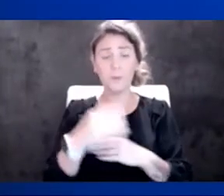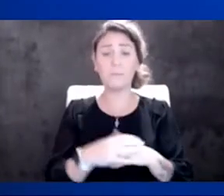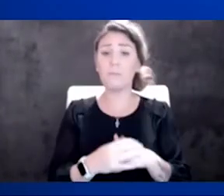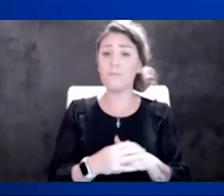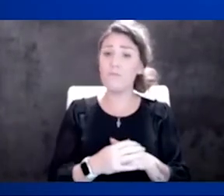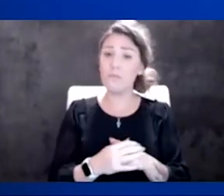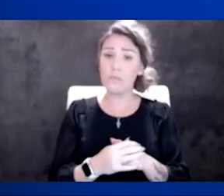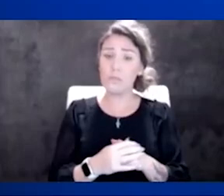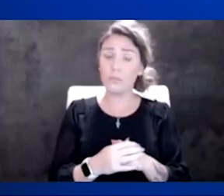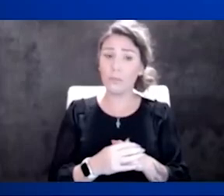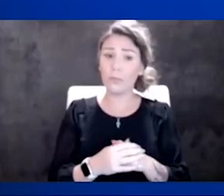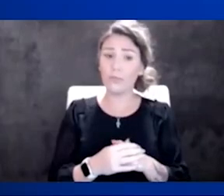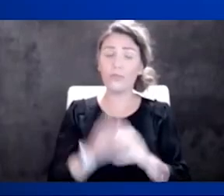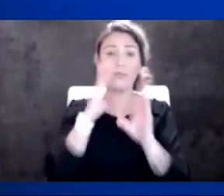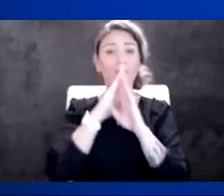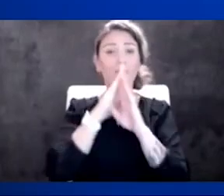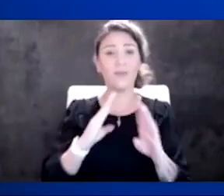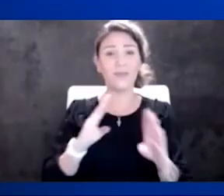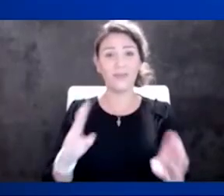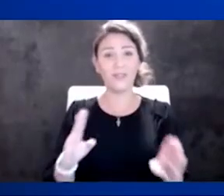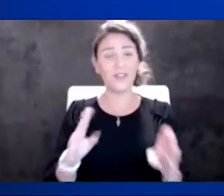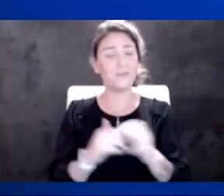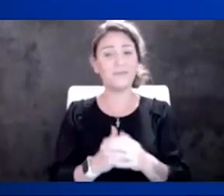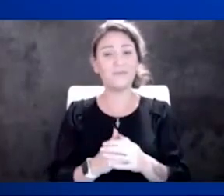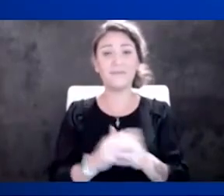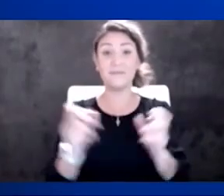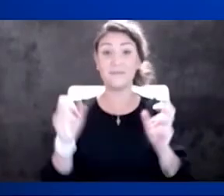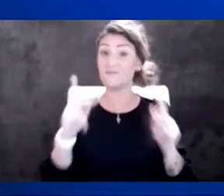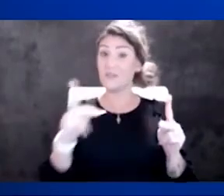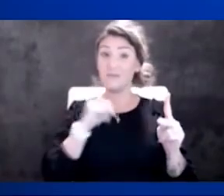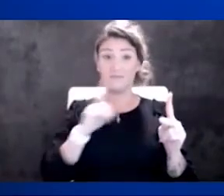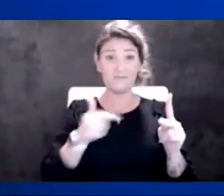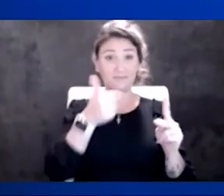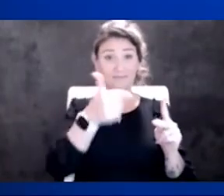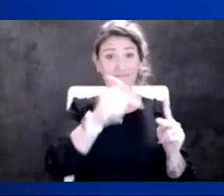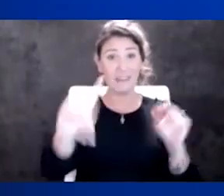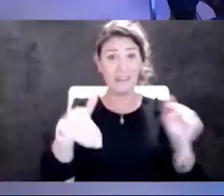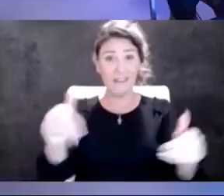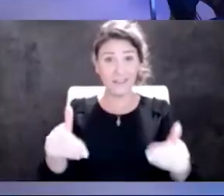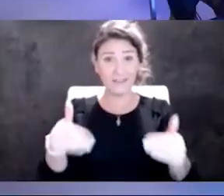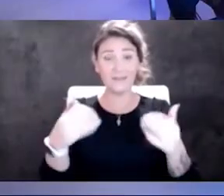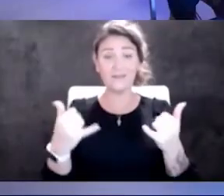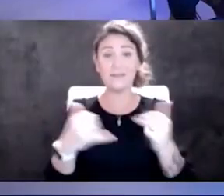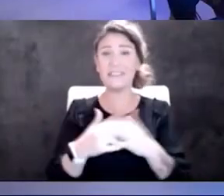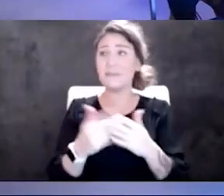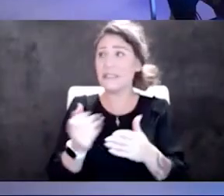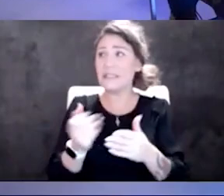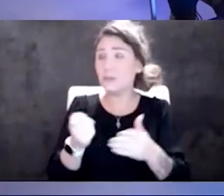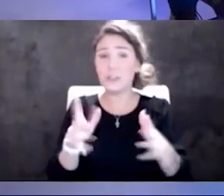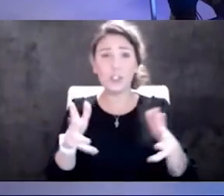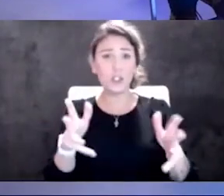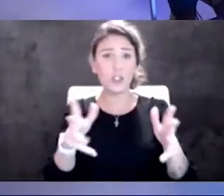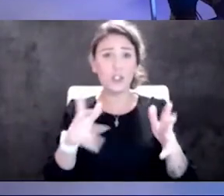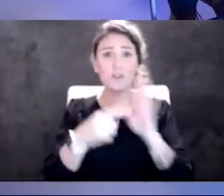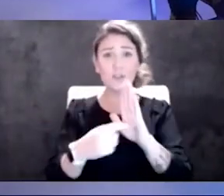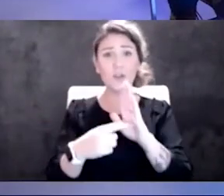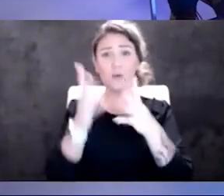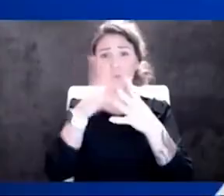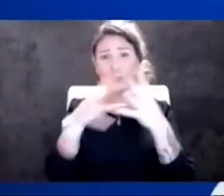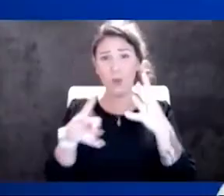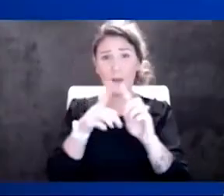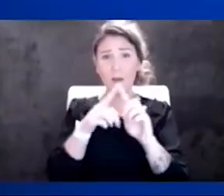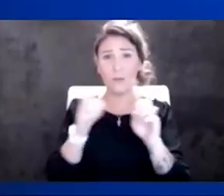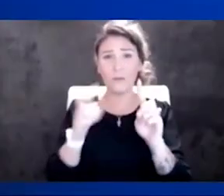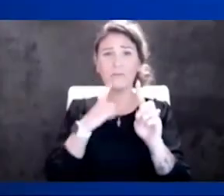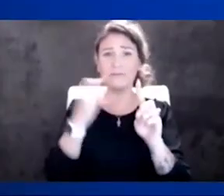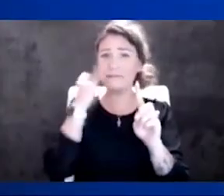Okay, I'm not hearing anything. Okay, guys, I'm just going to turn to our guests here. I'm a little nervous. Let me just show a couple of graphs here if I can for just a minute.